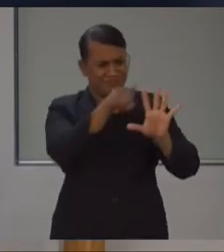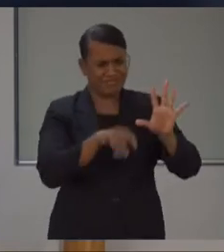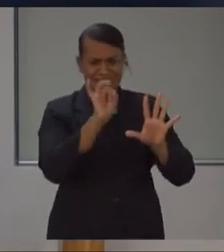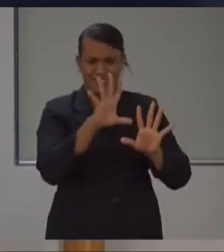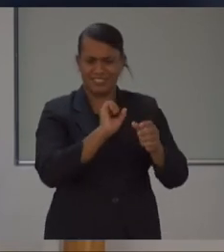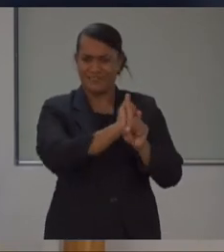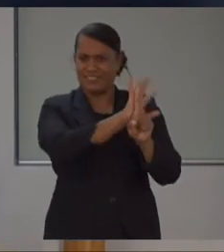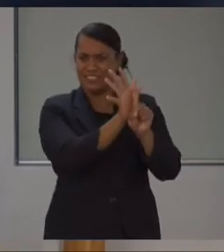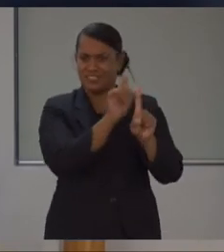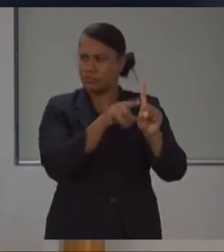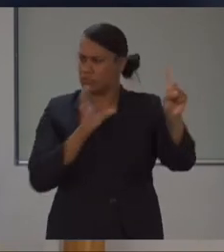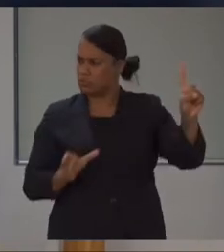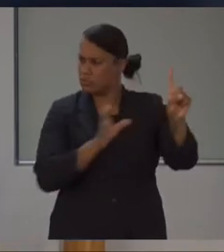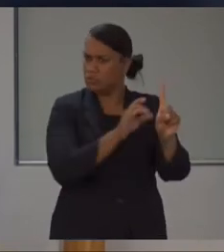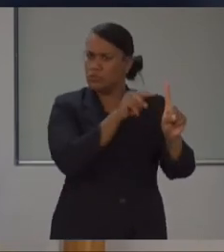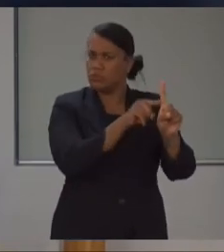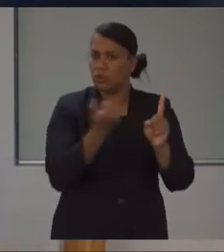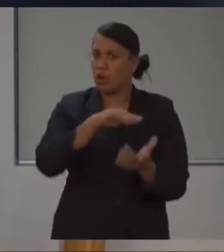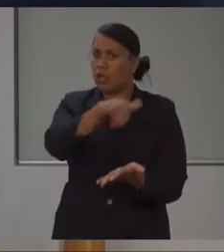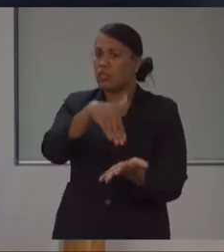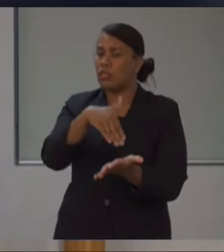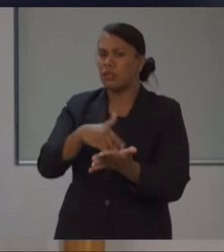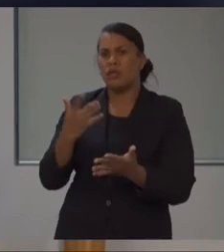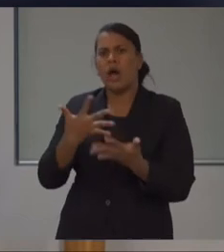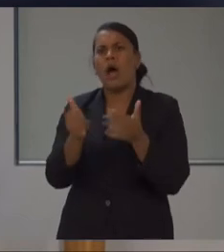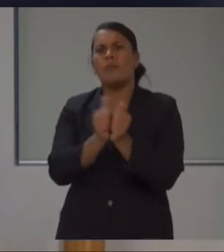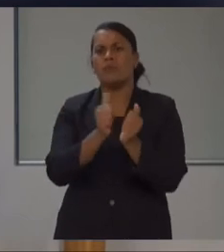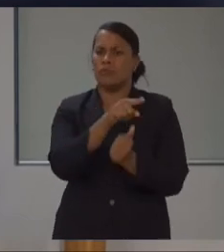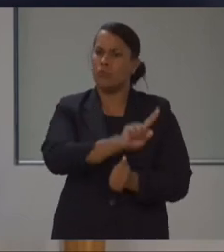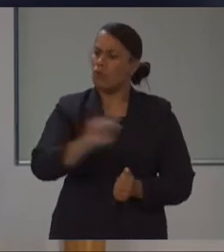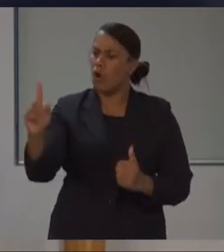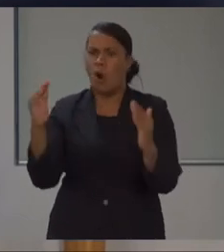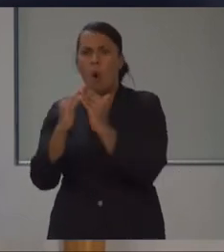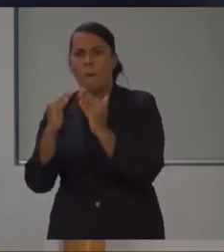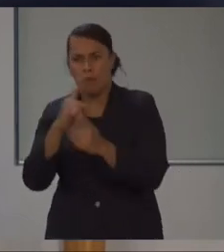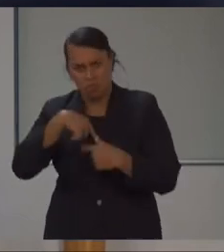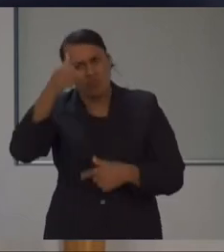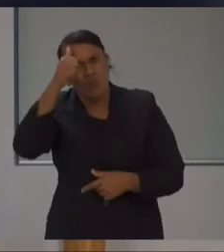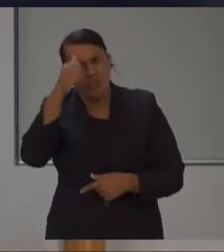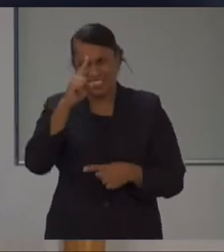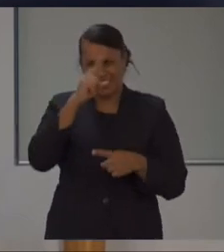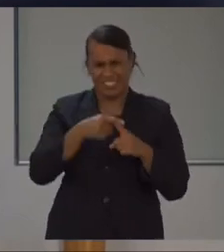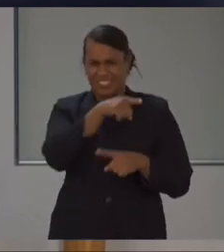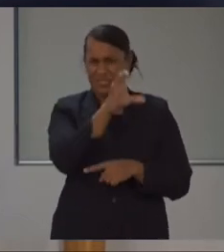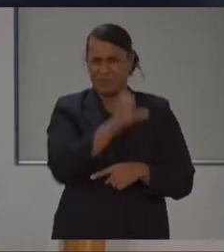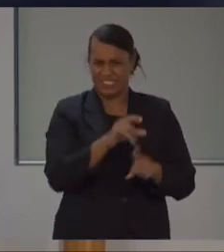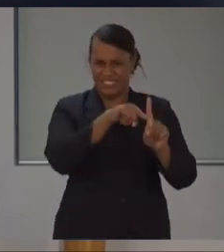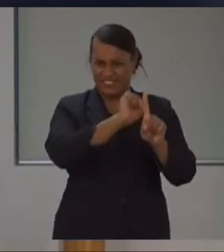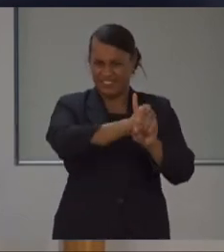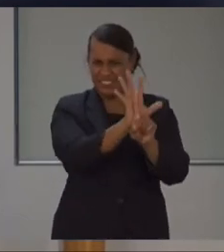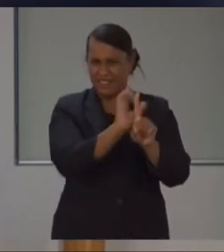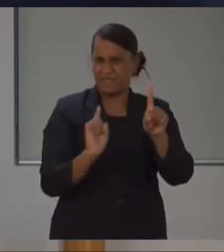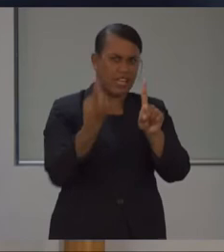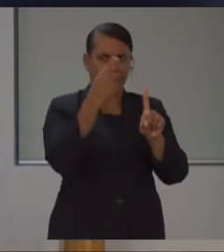isolation centers and how many have been sent home? We know patient one has been discharged, but if you could elaborate on how many you still have admitted? Minister you